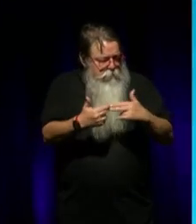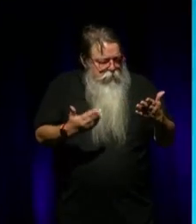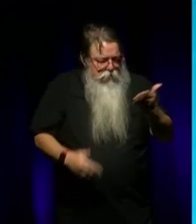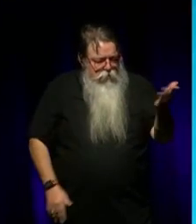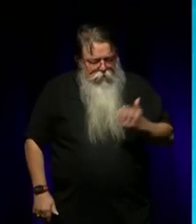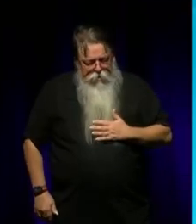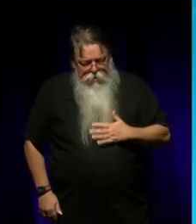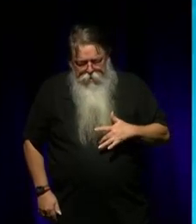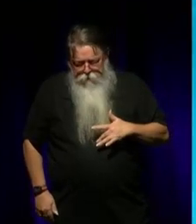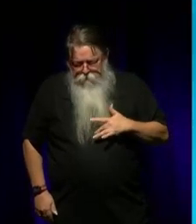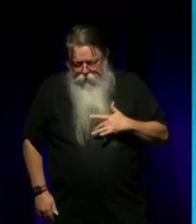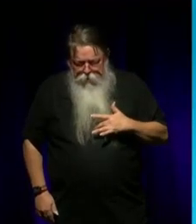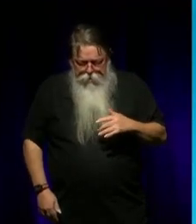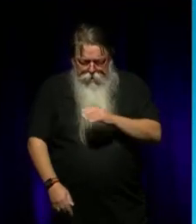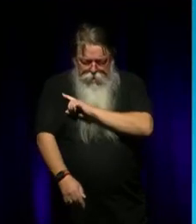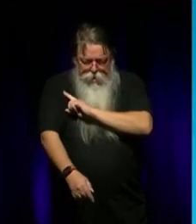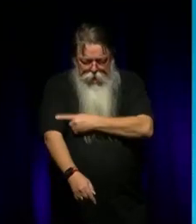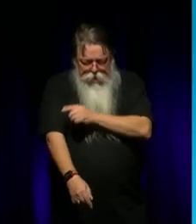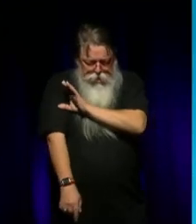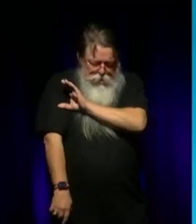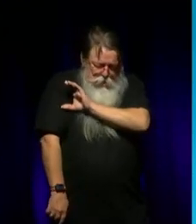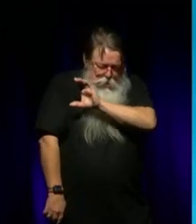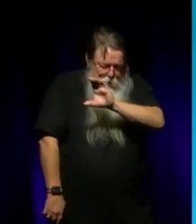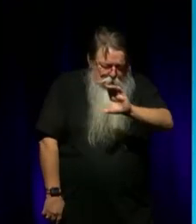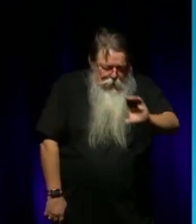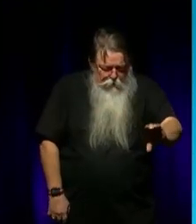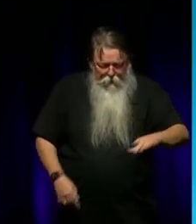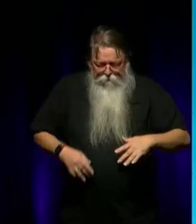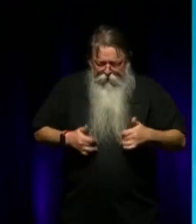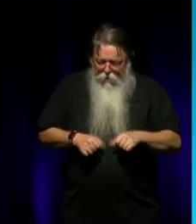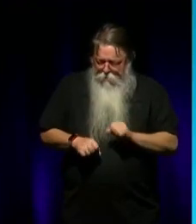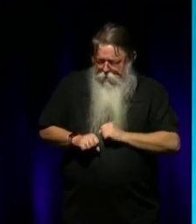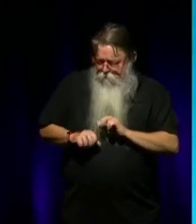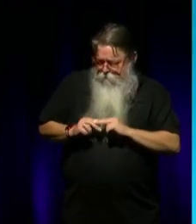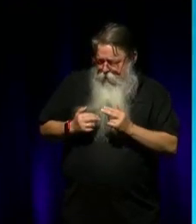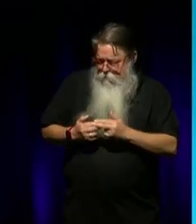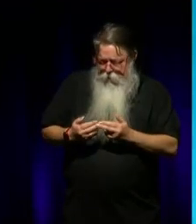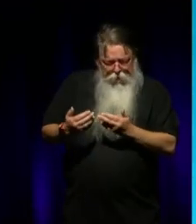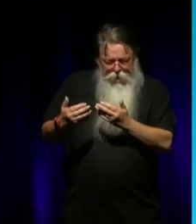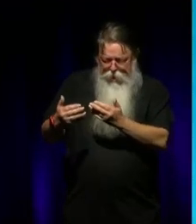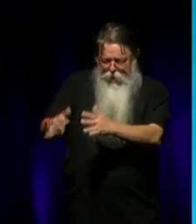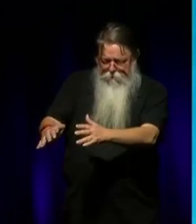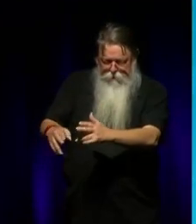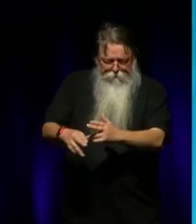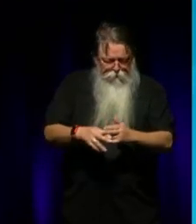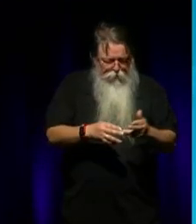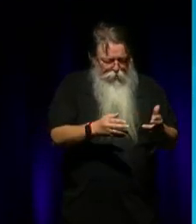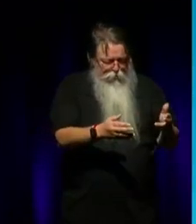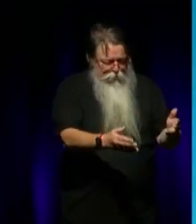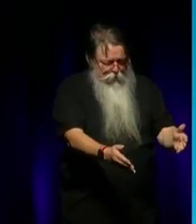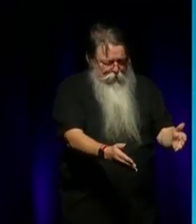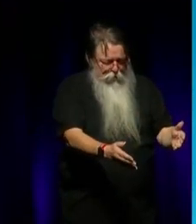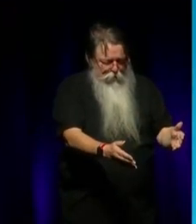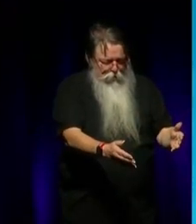feel I gave a lot of energy to Bangarra, and I feel like I left my family behind sometimes, and, um, And you've